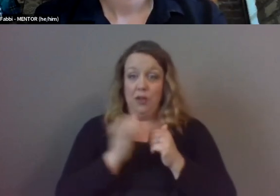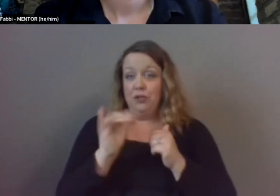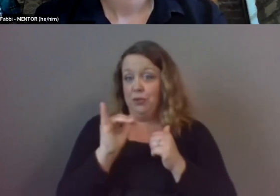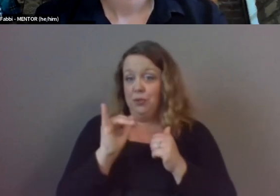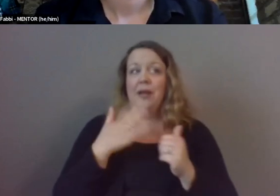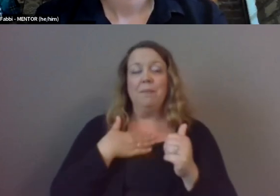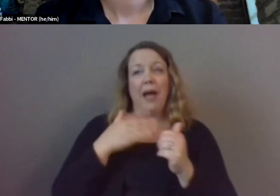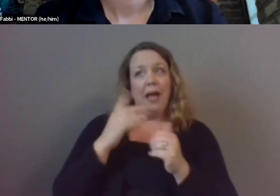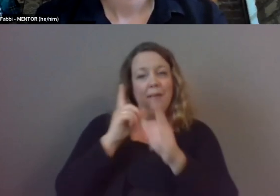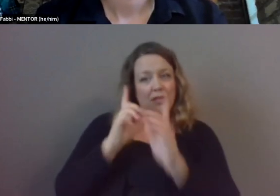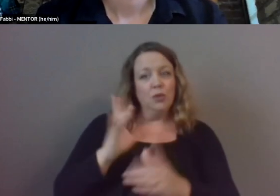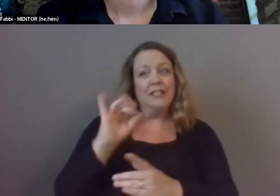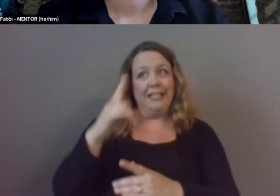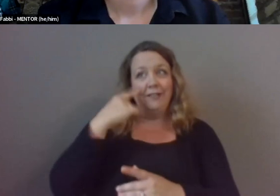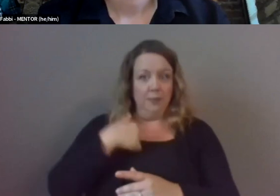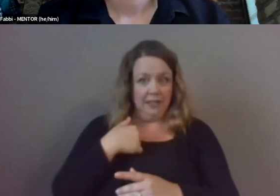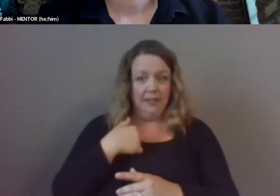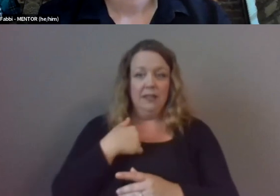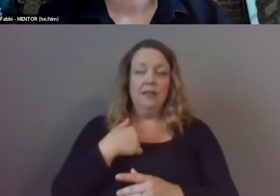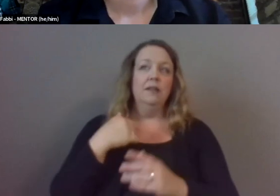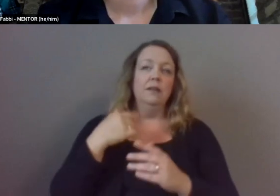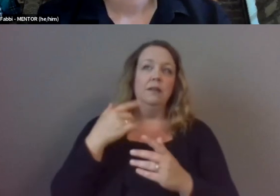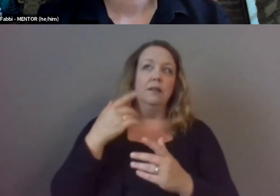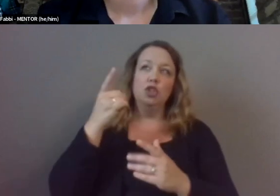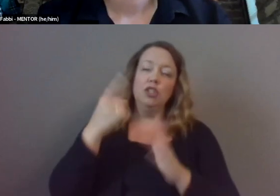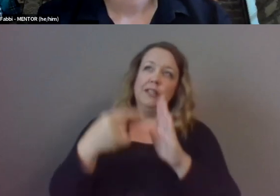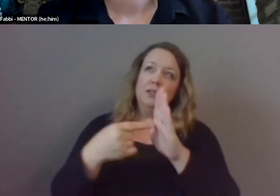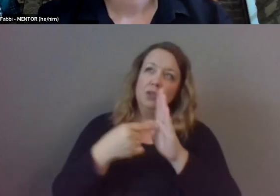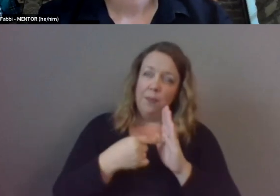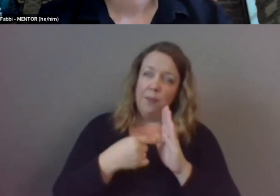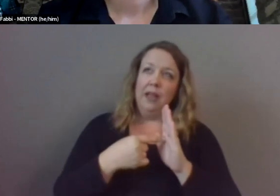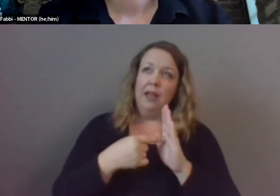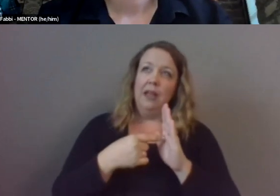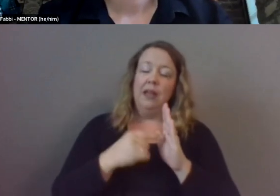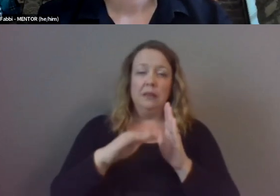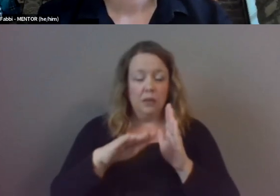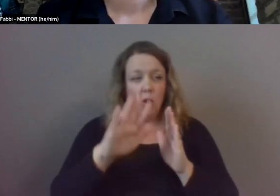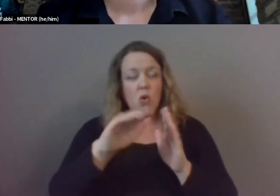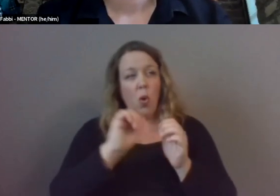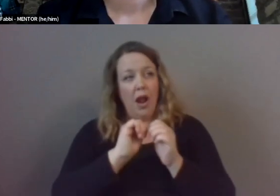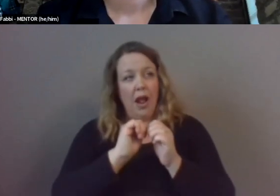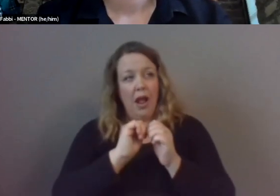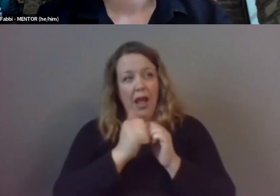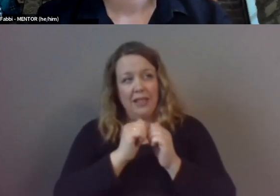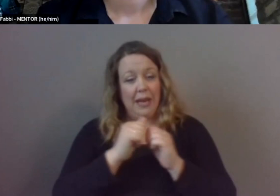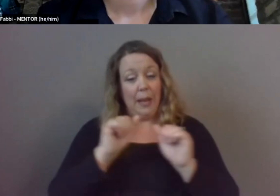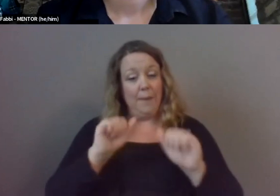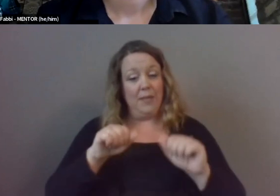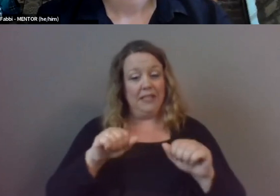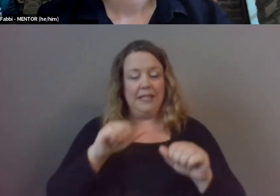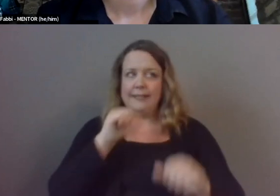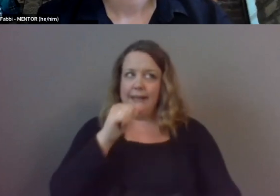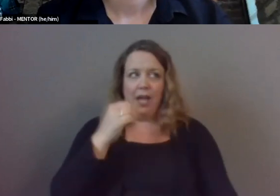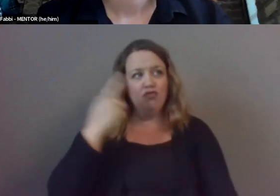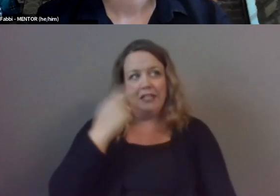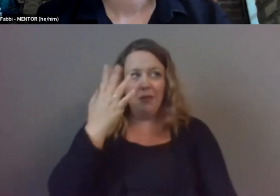did for me the most was showing me that you know your athletic ability your athletic ability does not have to be the reason why you